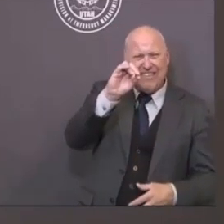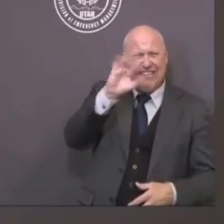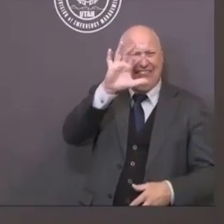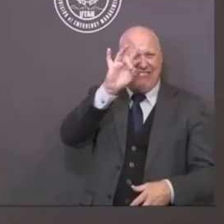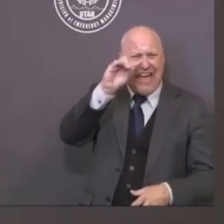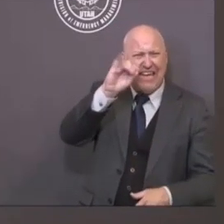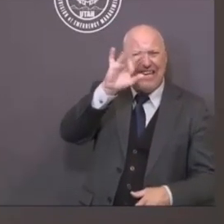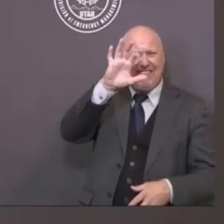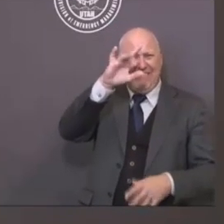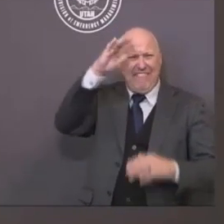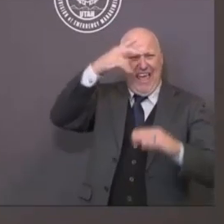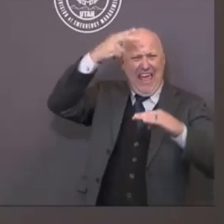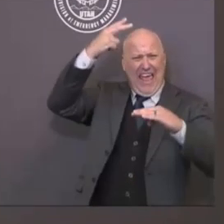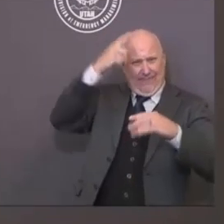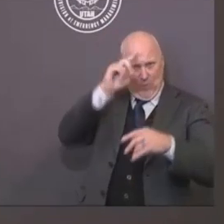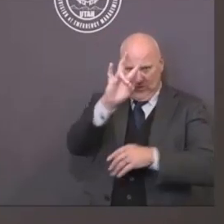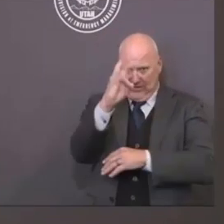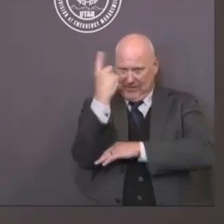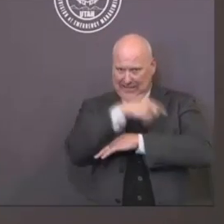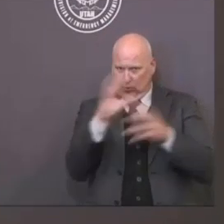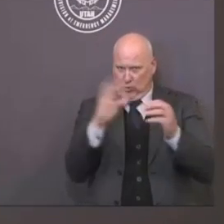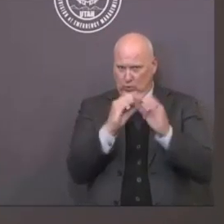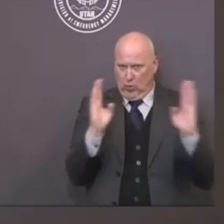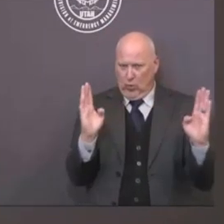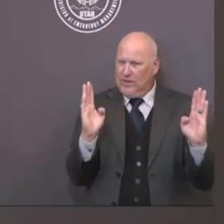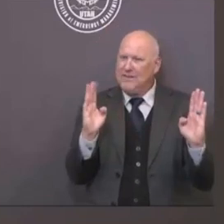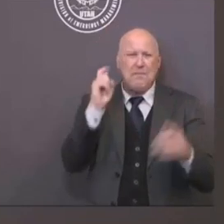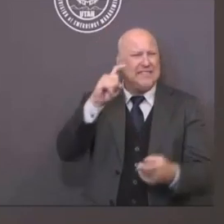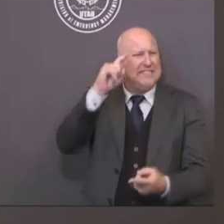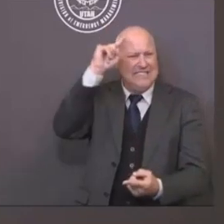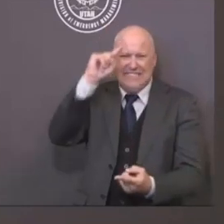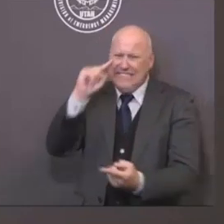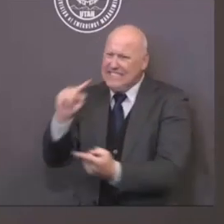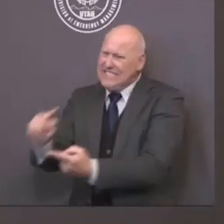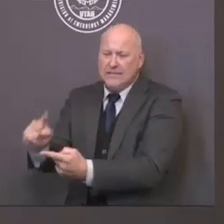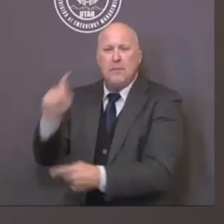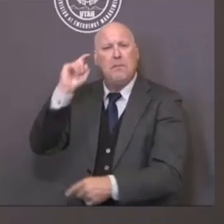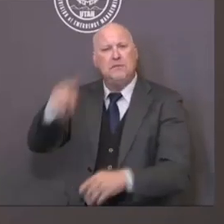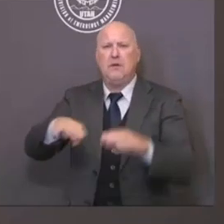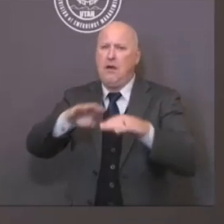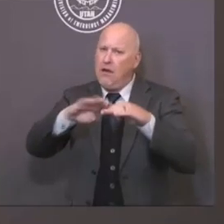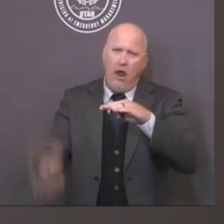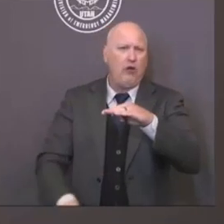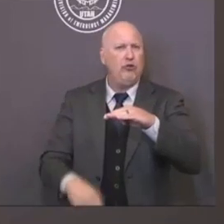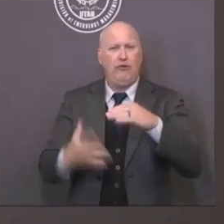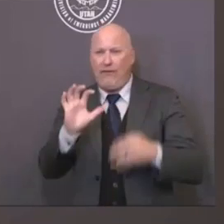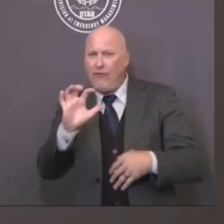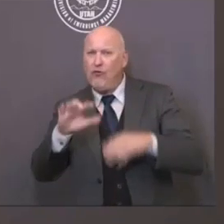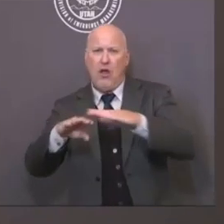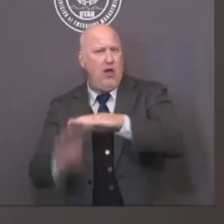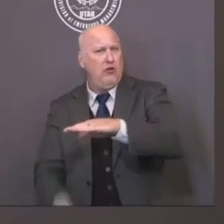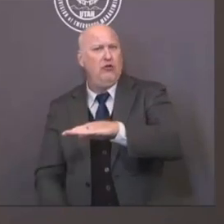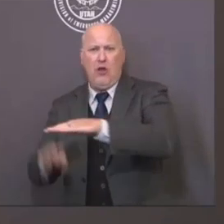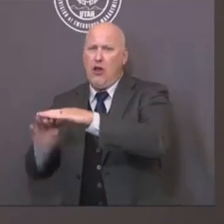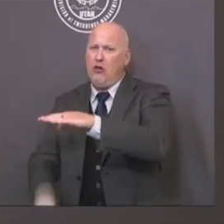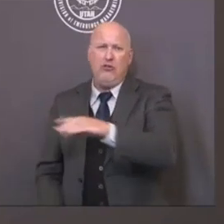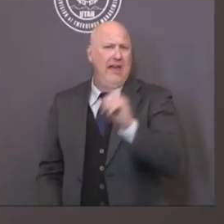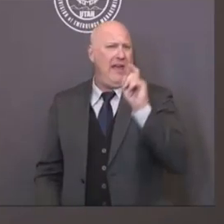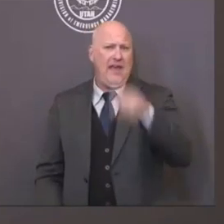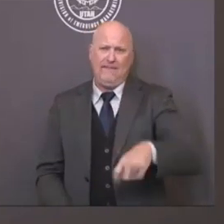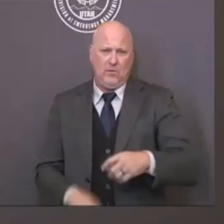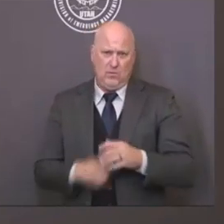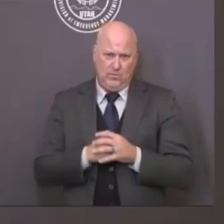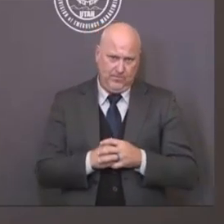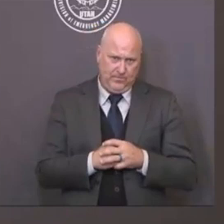willing to listen to the requests of local county commissioners and mayors and have them work with their local health department